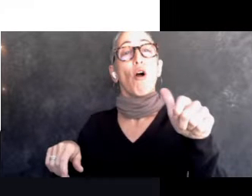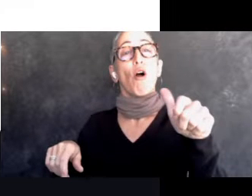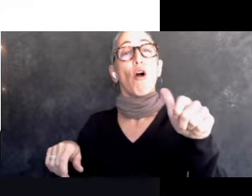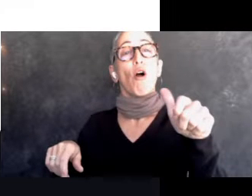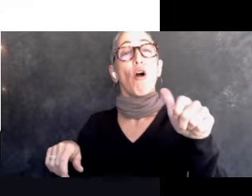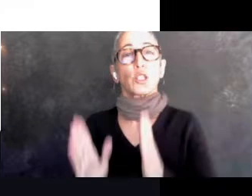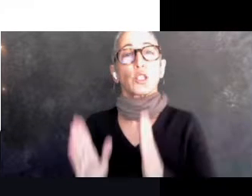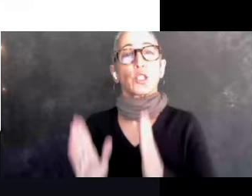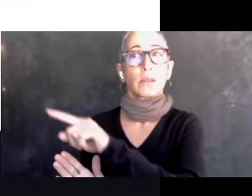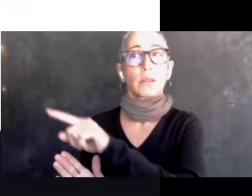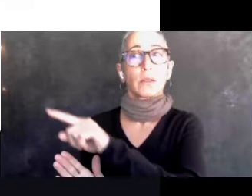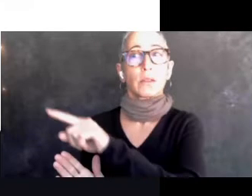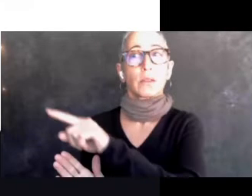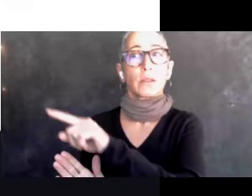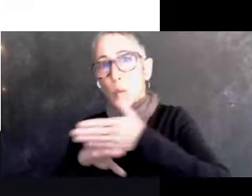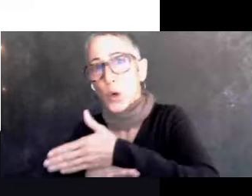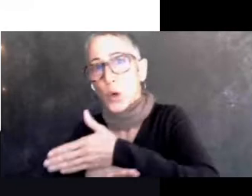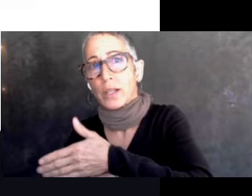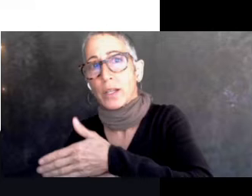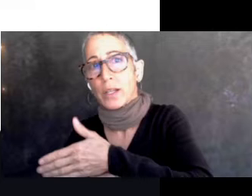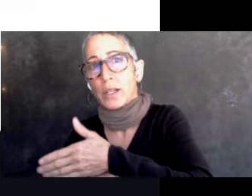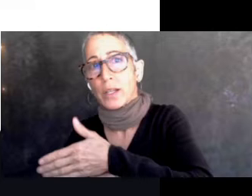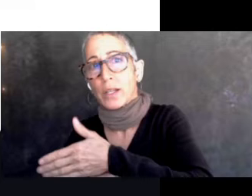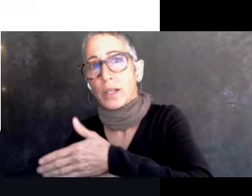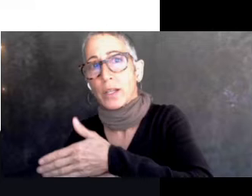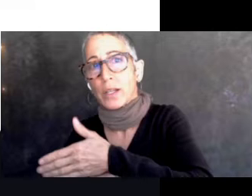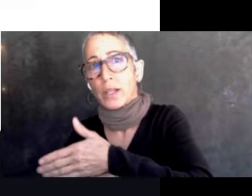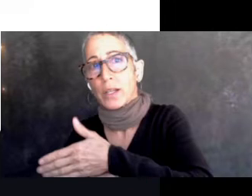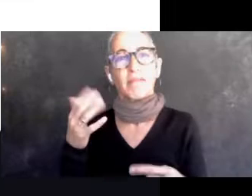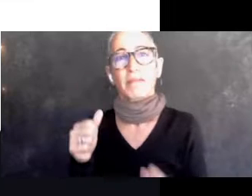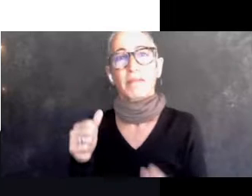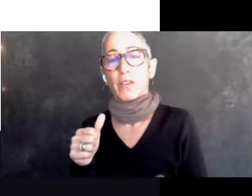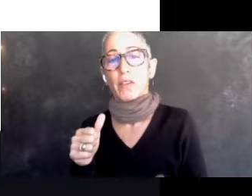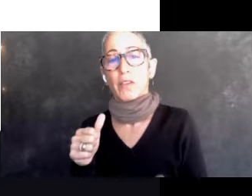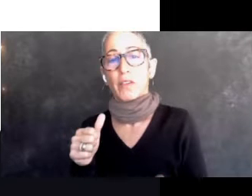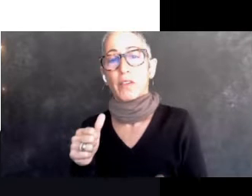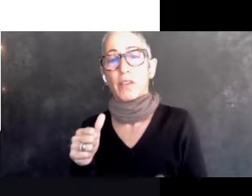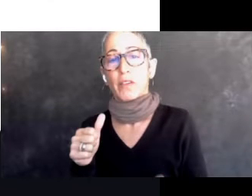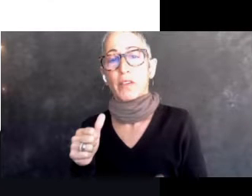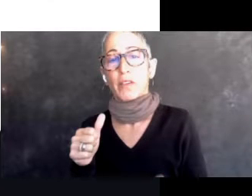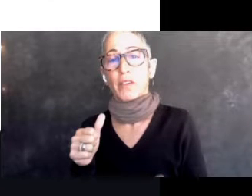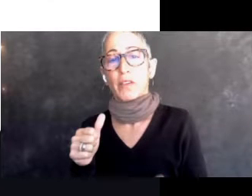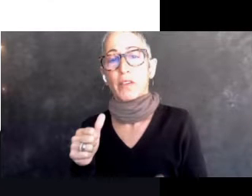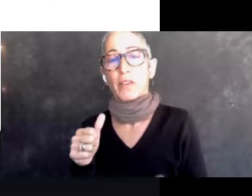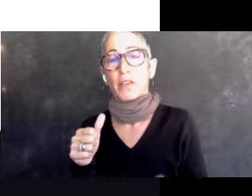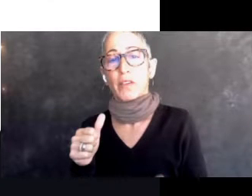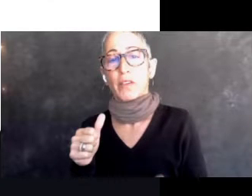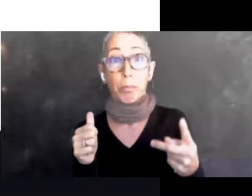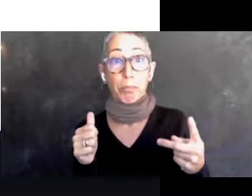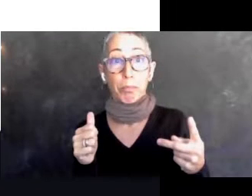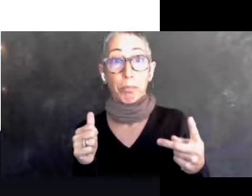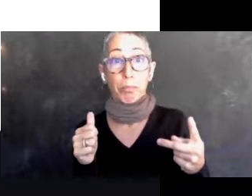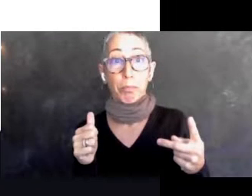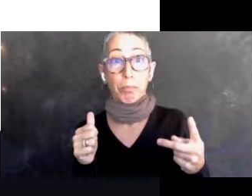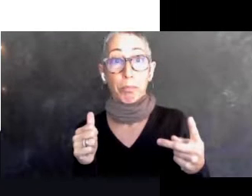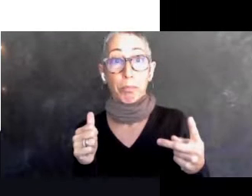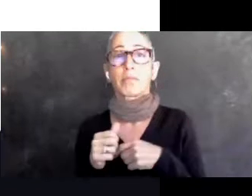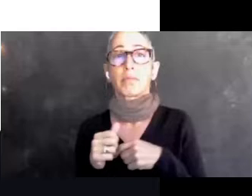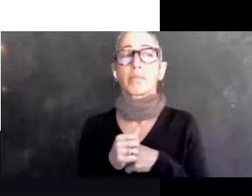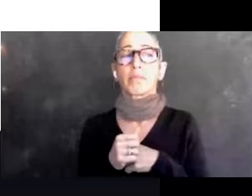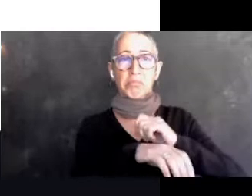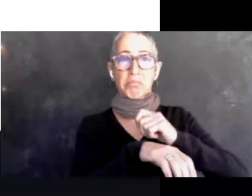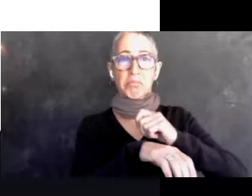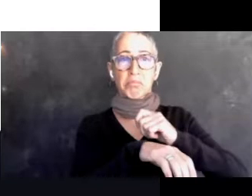to build a community garden. They surprised us with our very first chickens and chicken coops that did what they were supposed to do